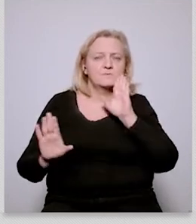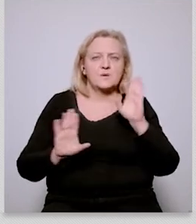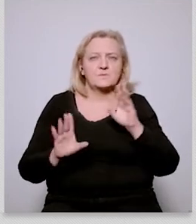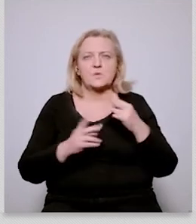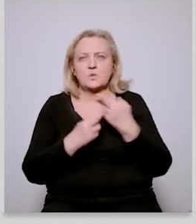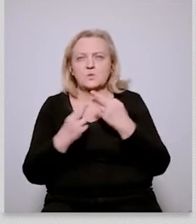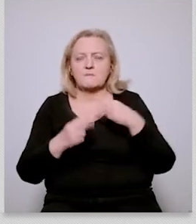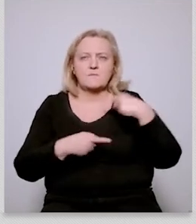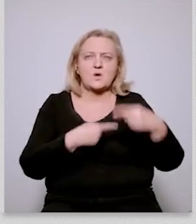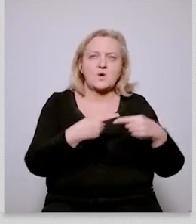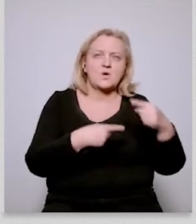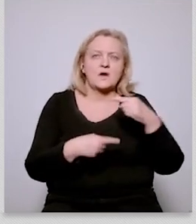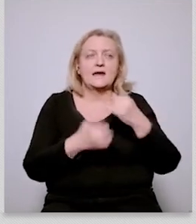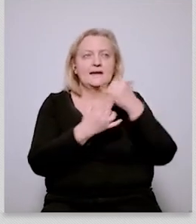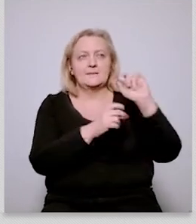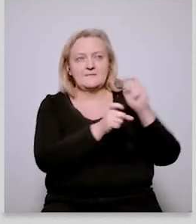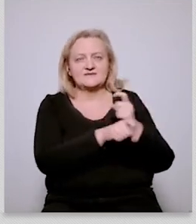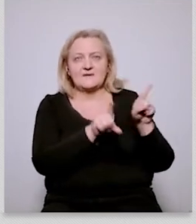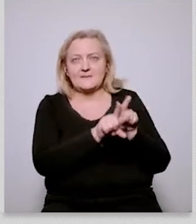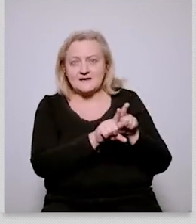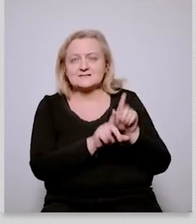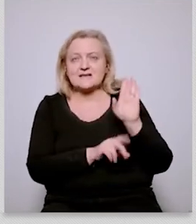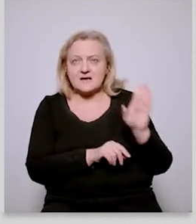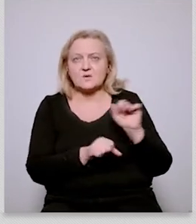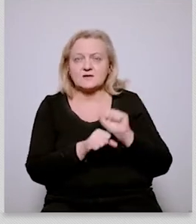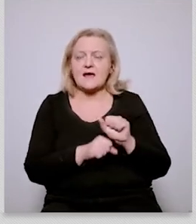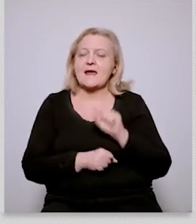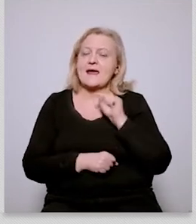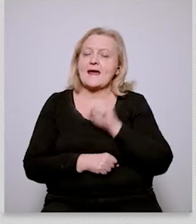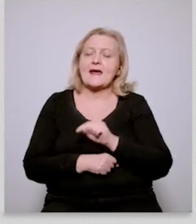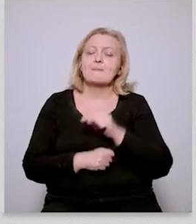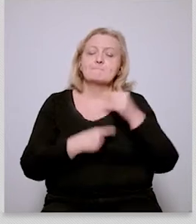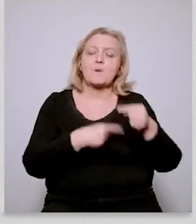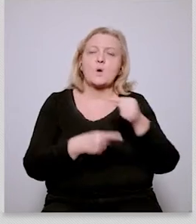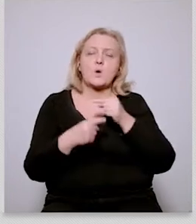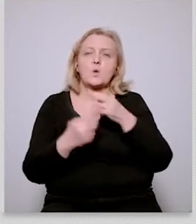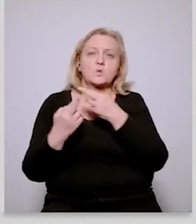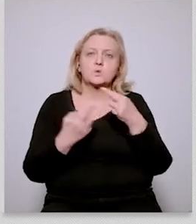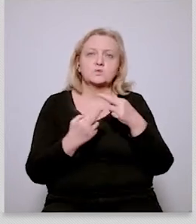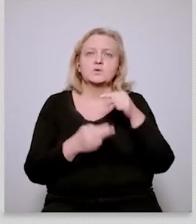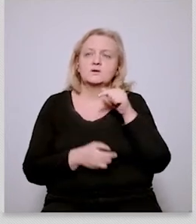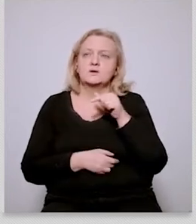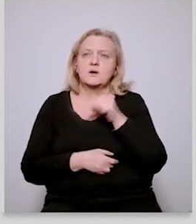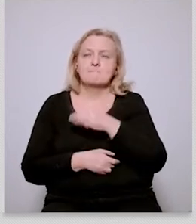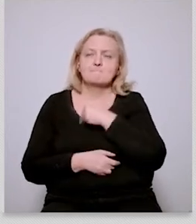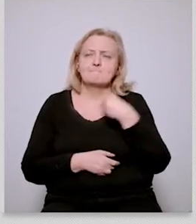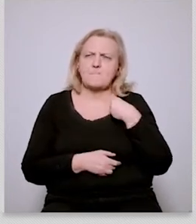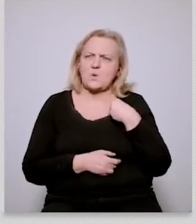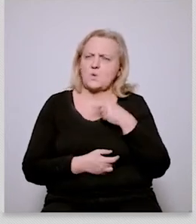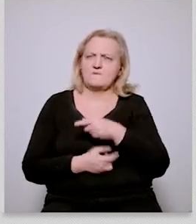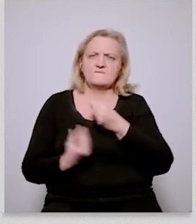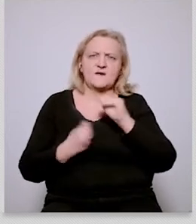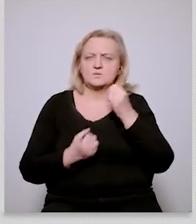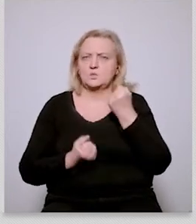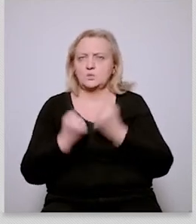because of the the dual transition in climate and pollution terms and obviously in economic